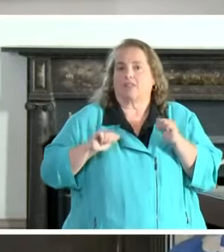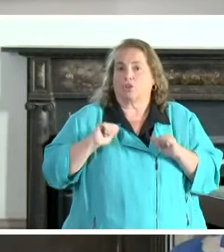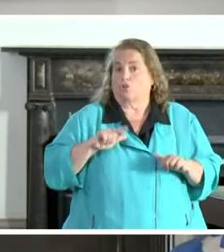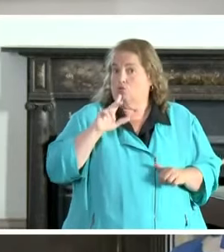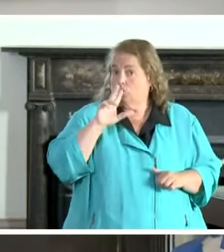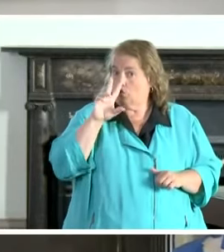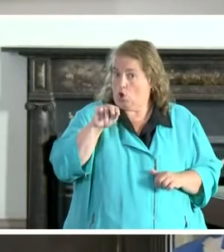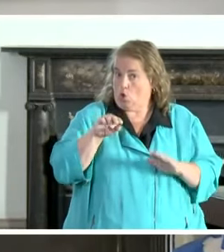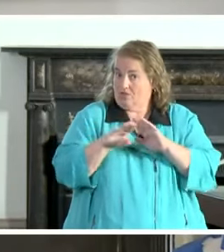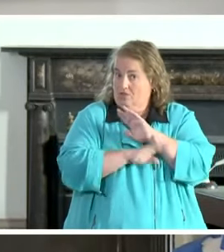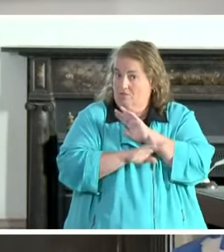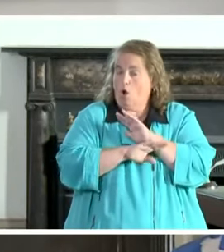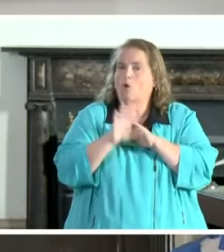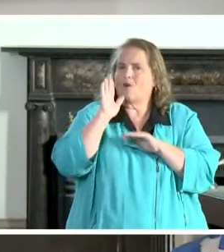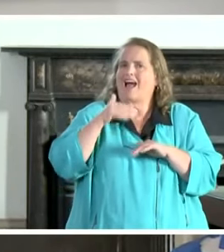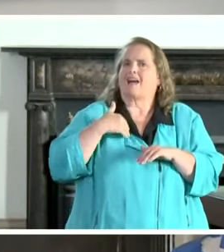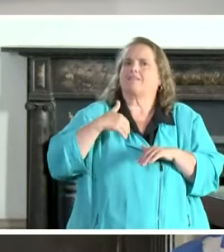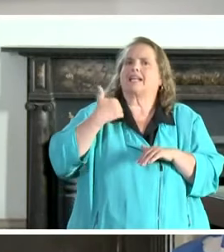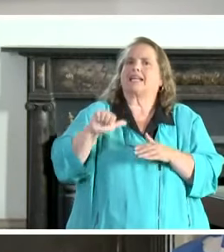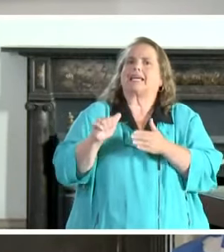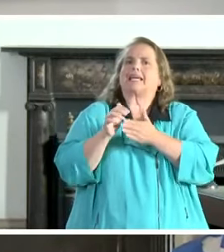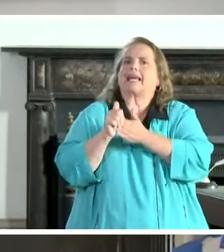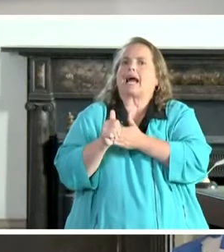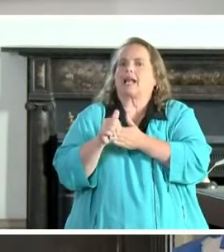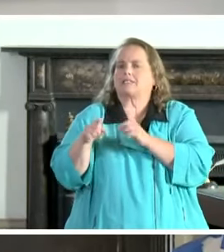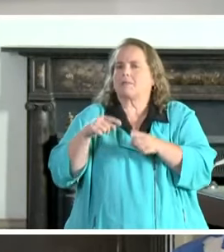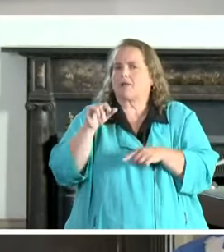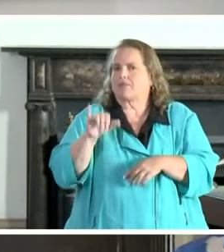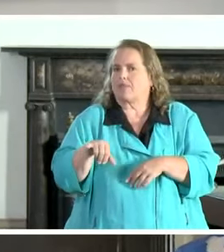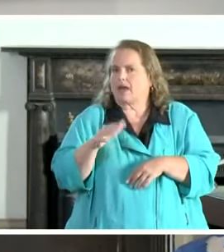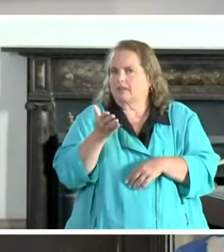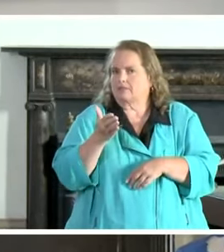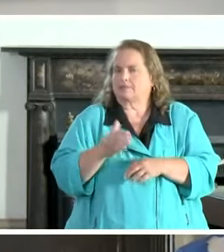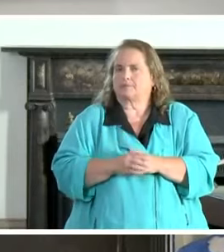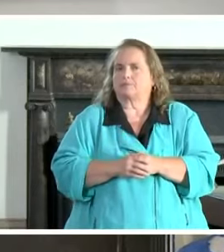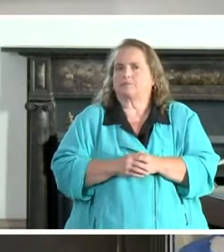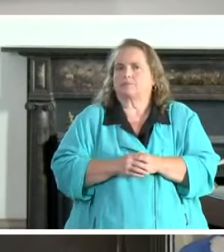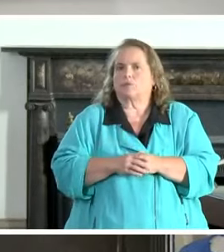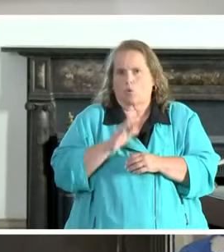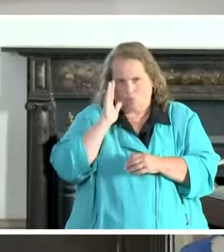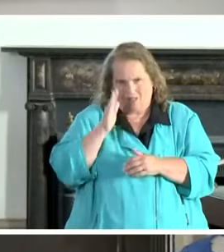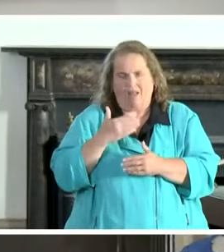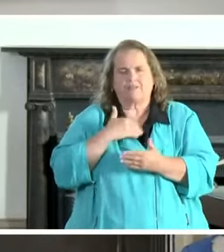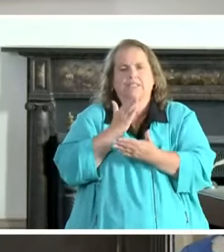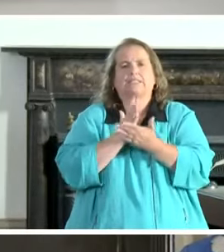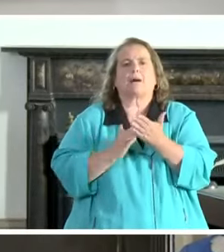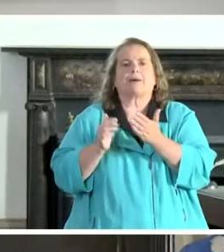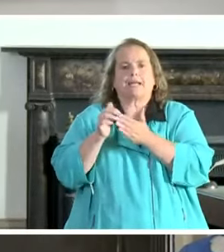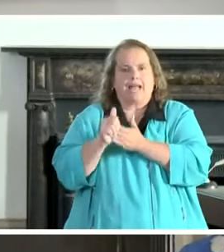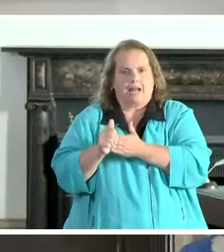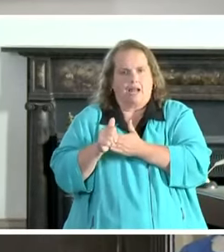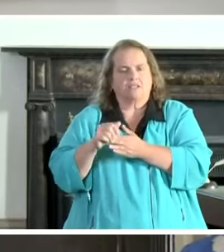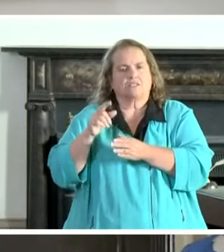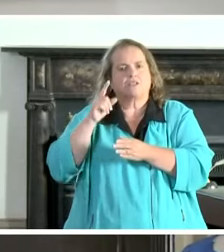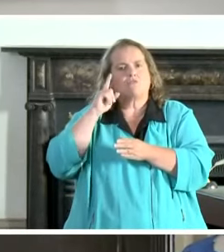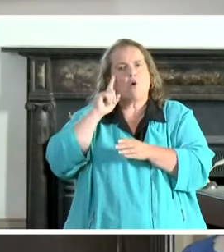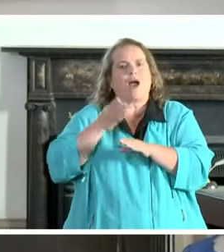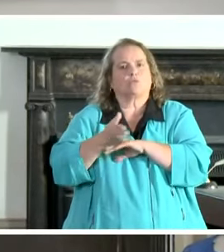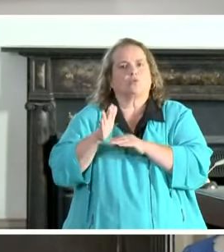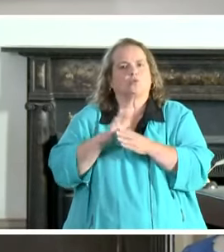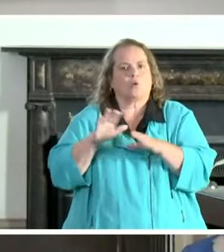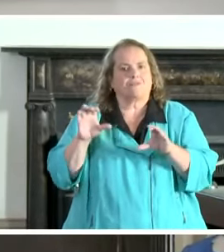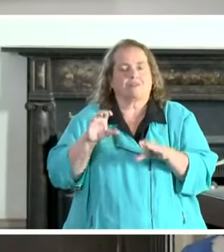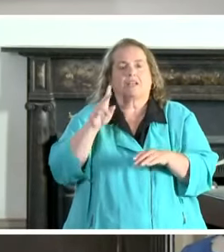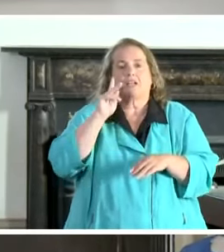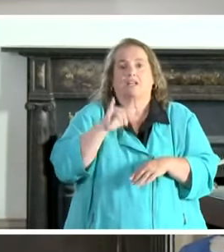no in the fall? Are there four of you guidelines? do we know about those kinds of things? There will be guidelines. I know, for example, the Kentucky Music Educators